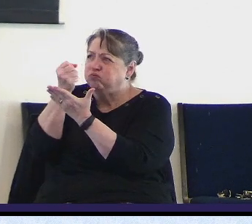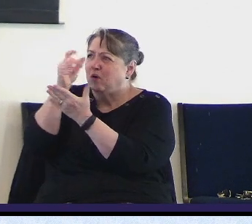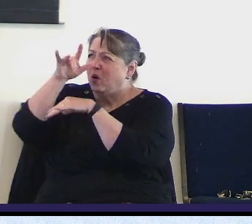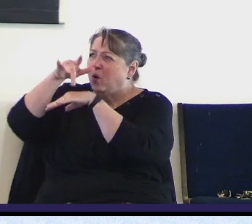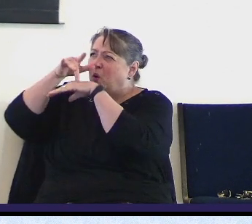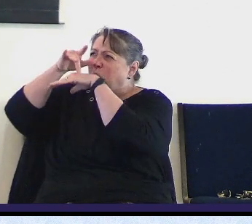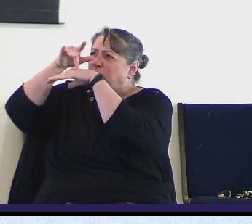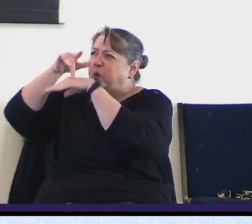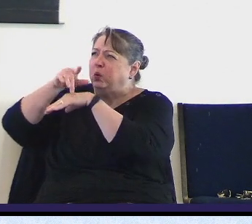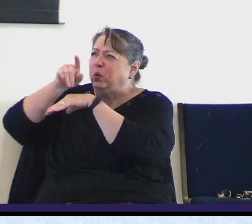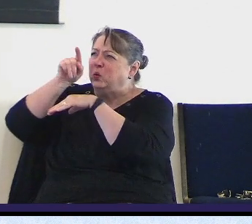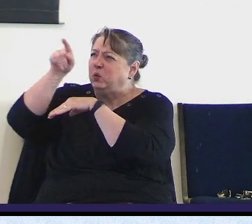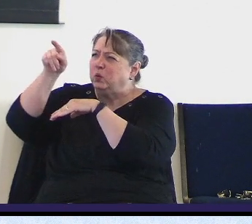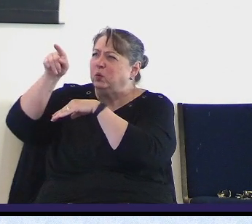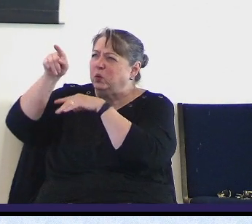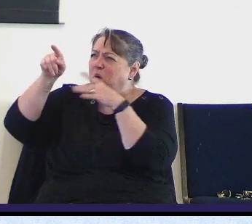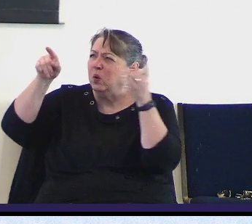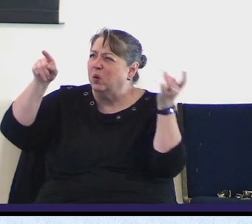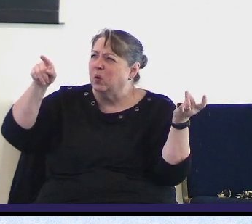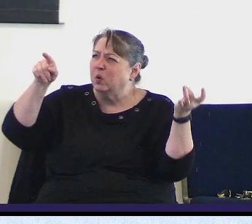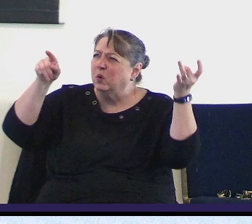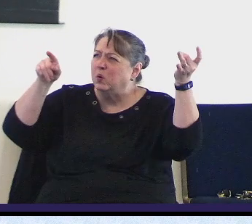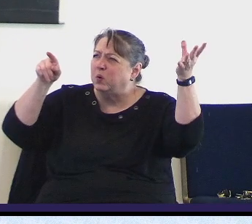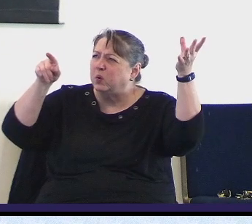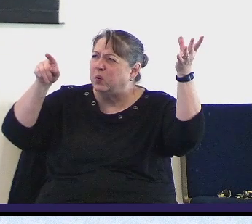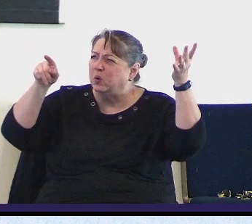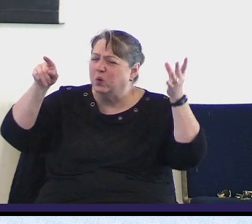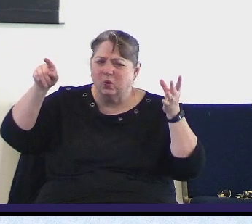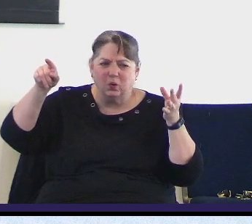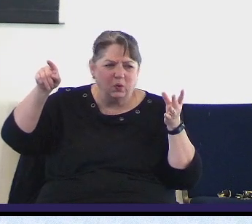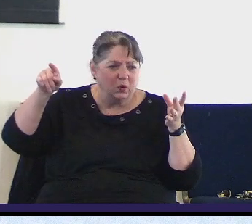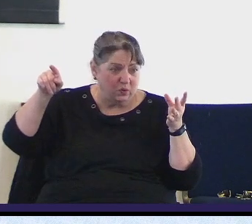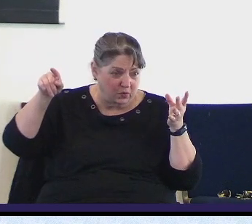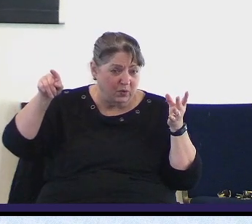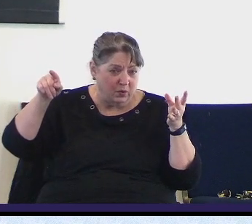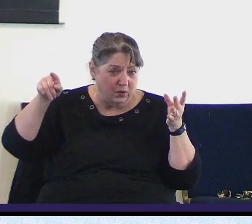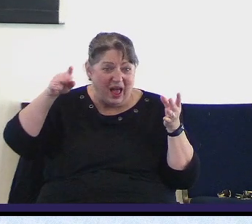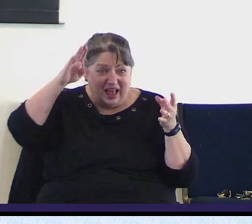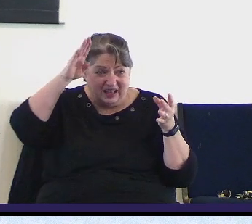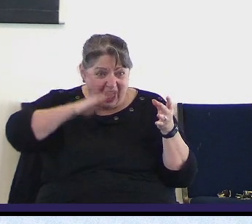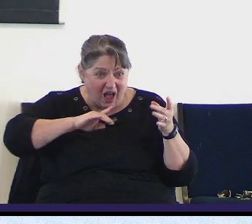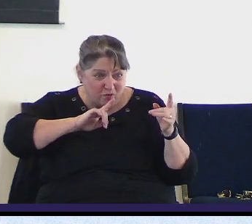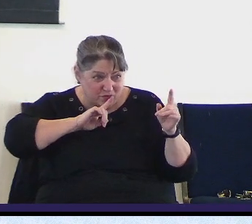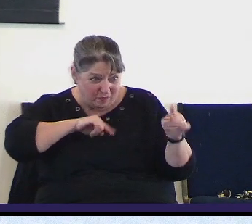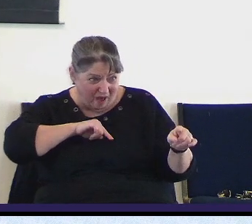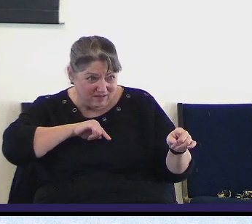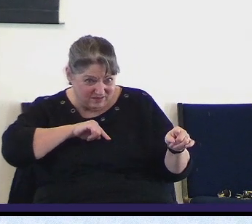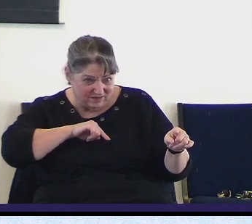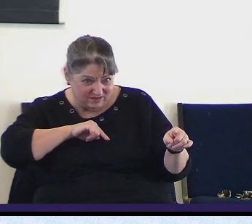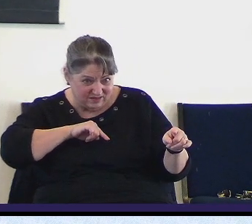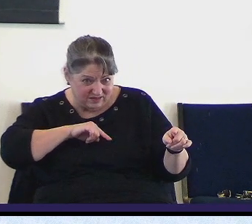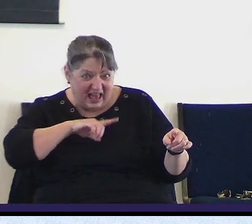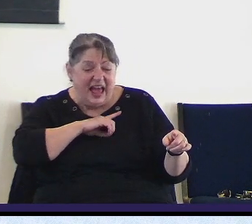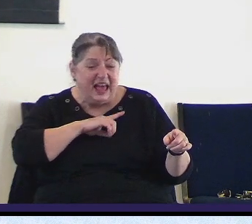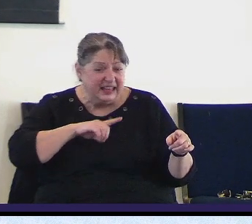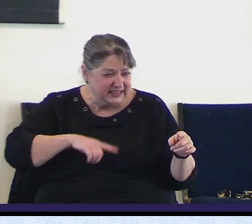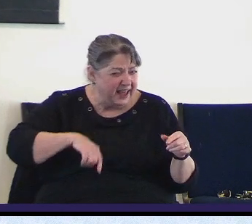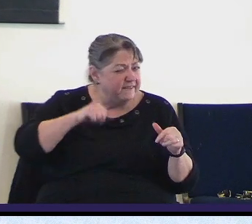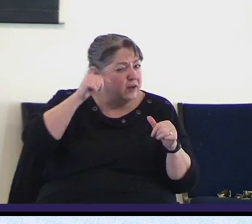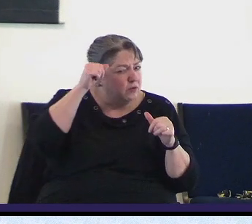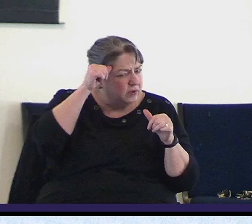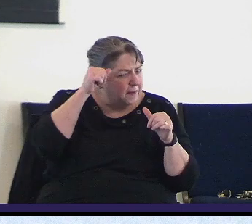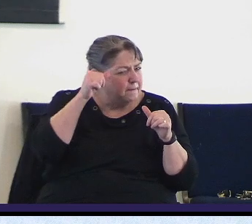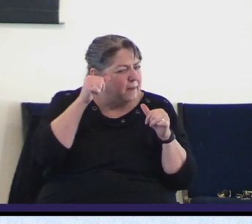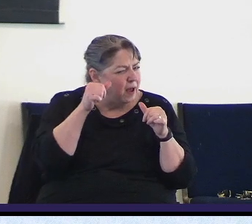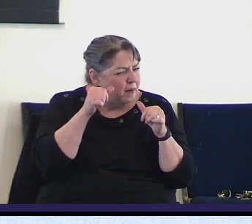concerned he saw something he took it to God and then God responded and David remembered the promises and